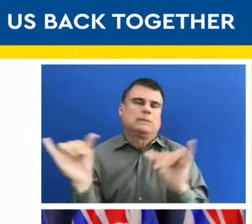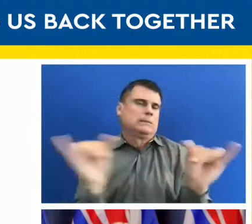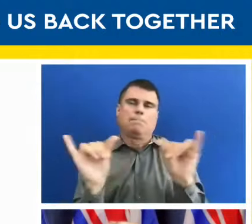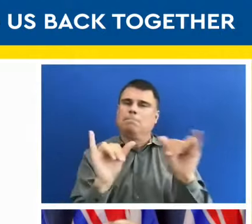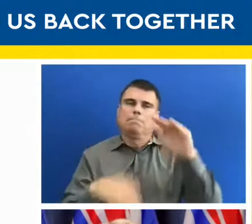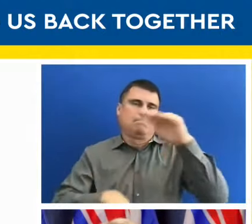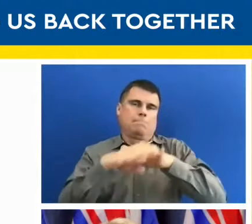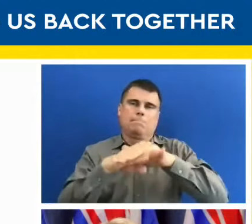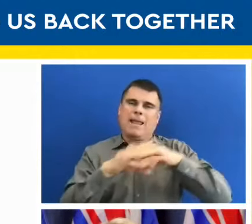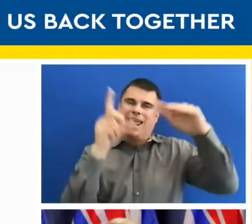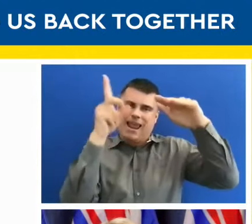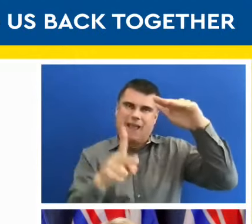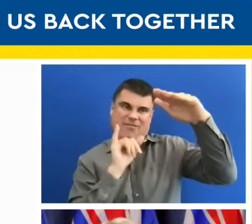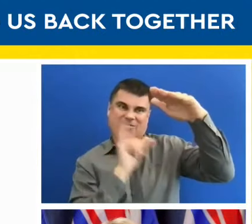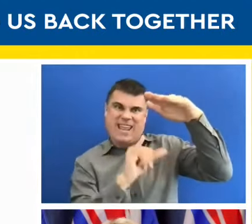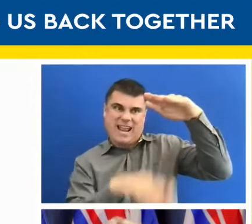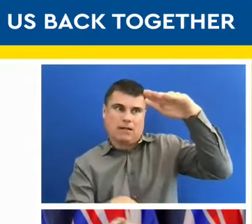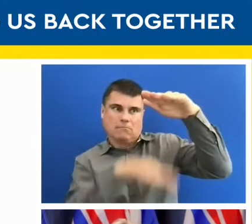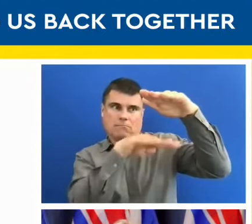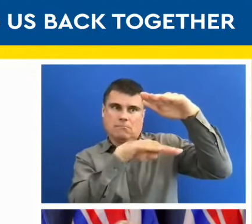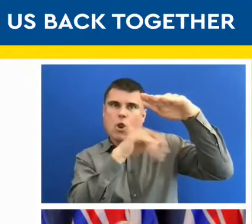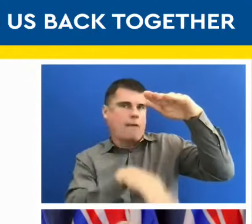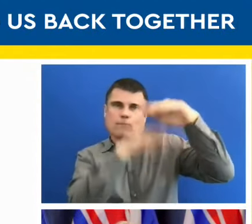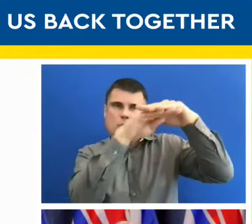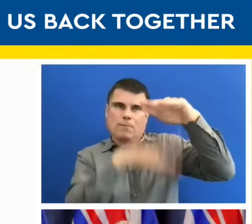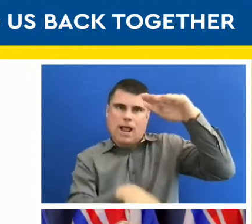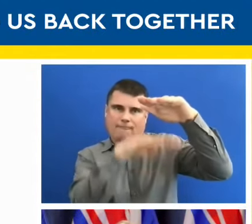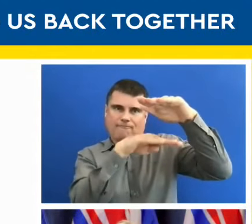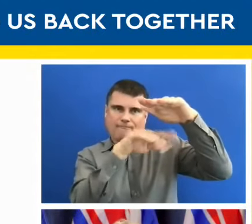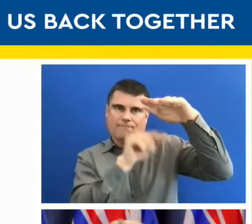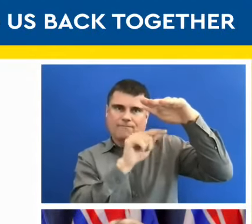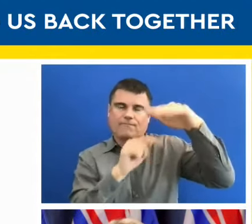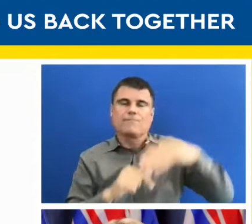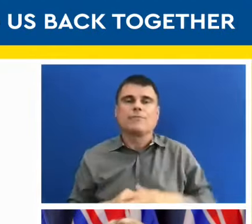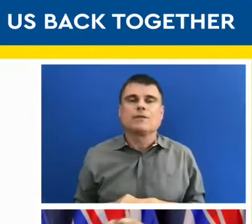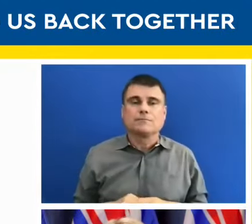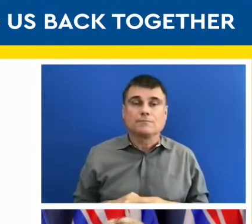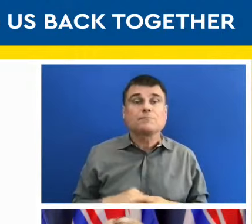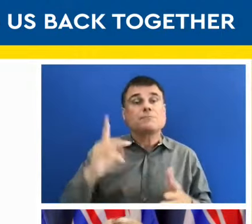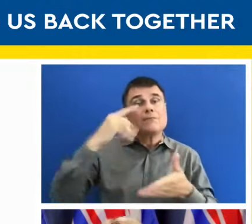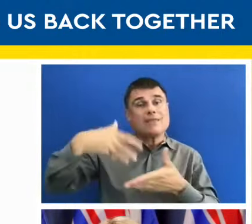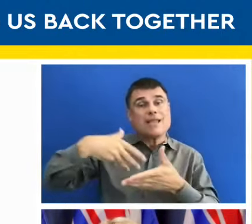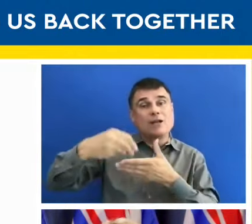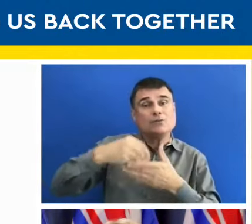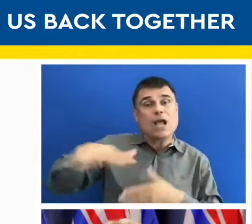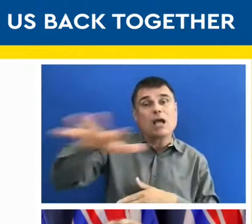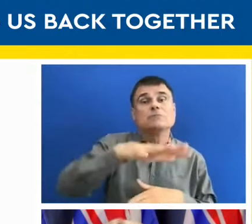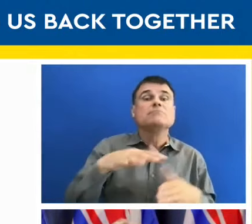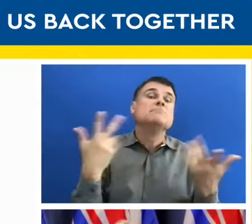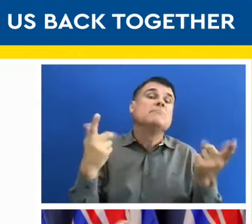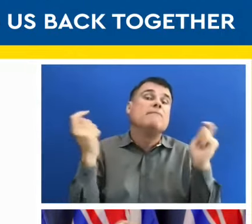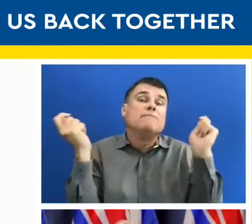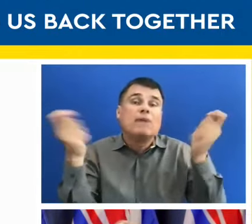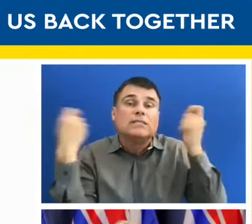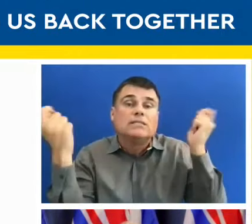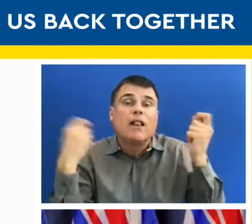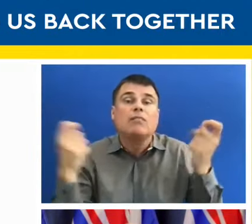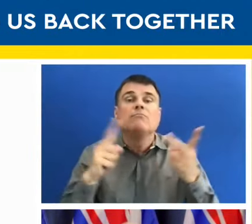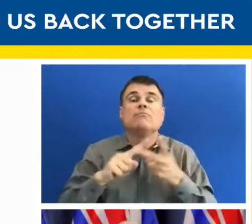On the other hand, we know there is a different risk when we have outdoor events like fairs and festivals and even some of the